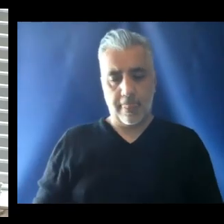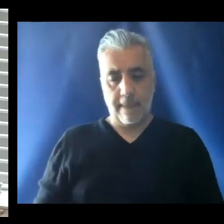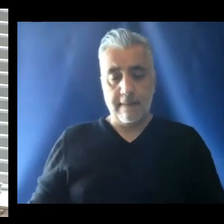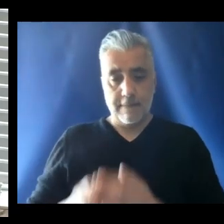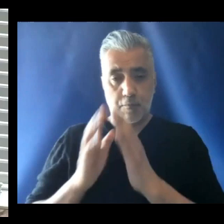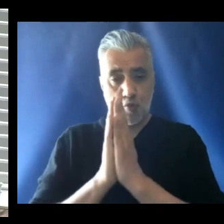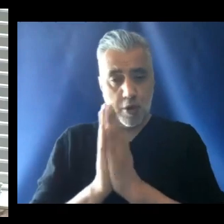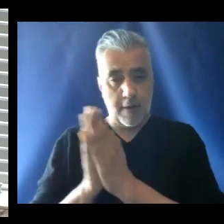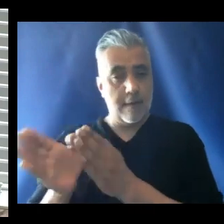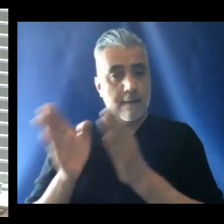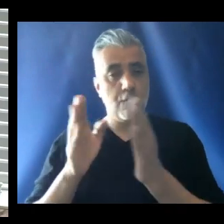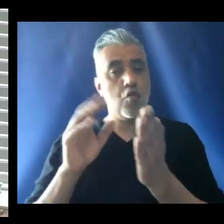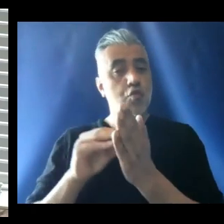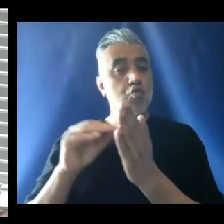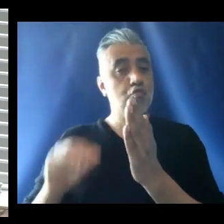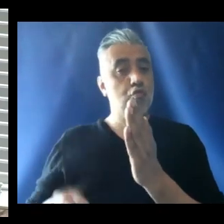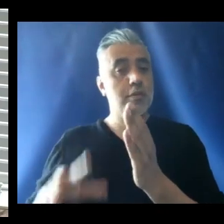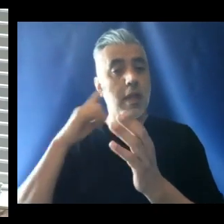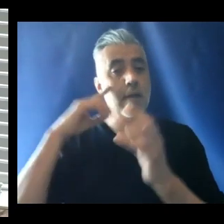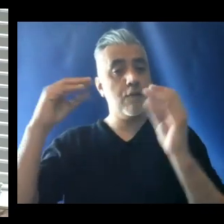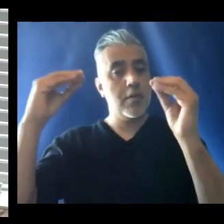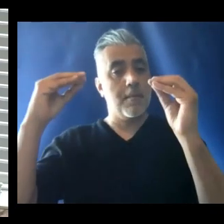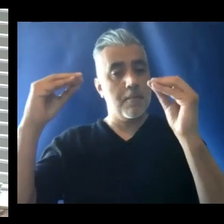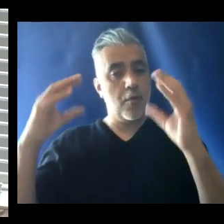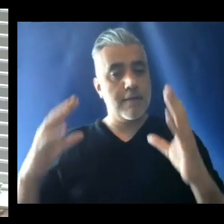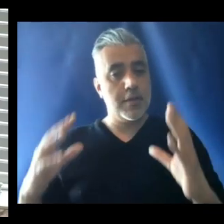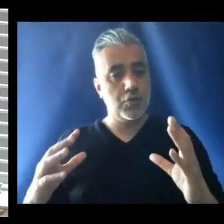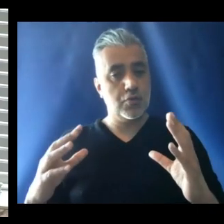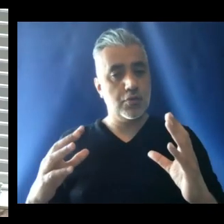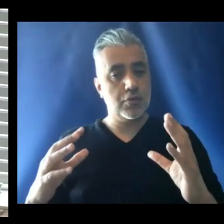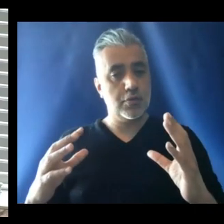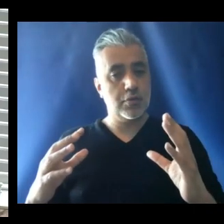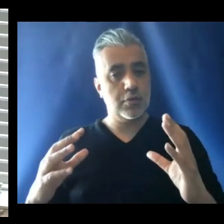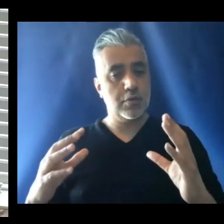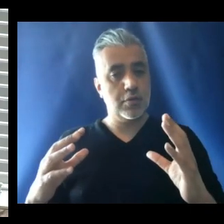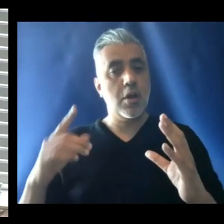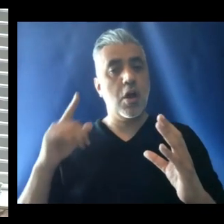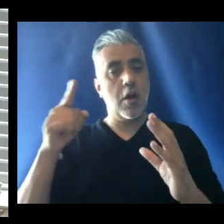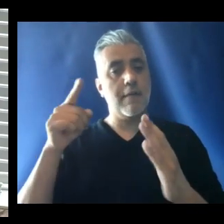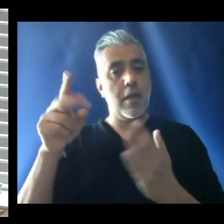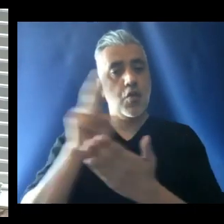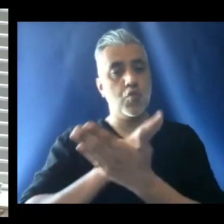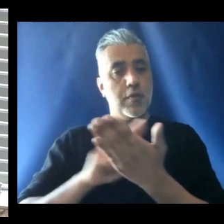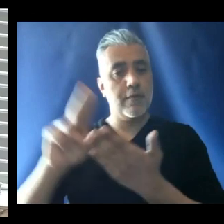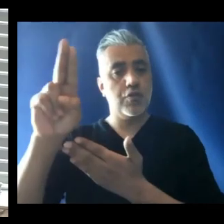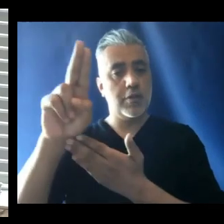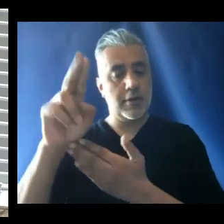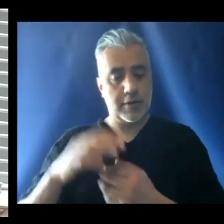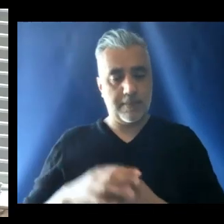Praying also for the students and the professors of the university.